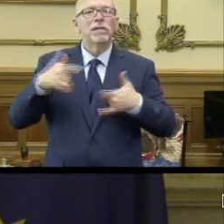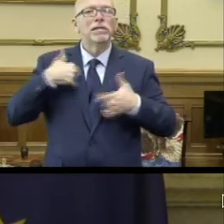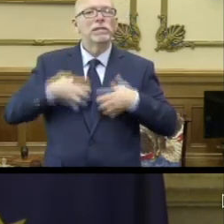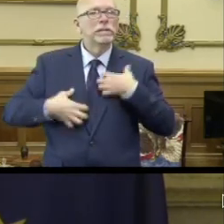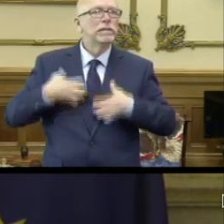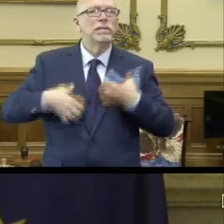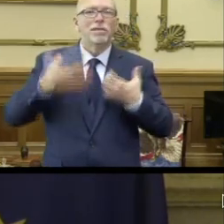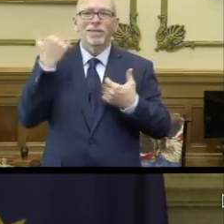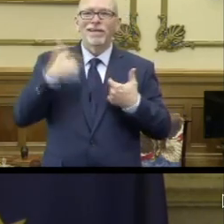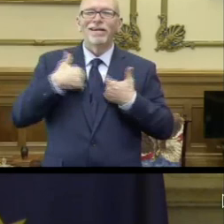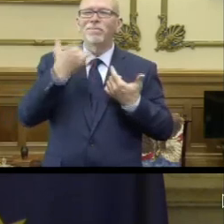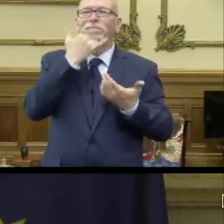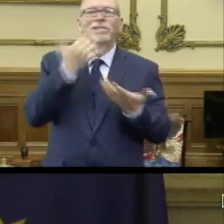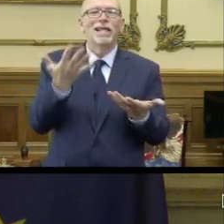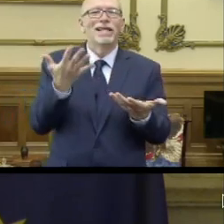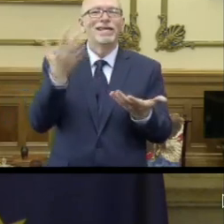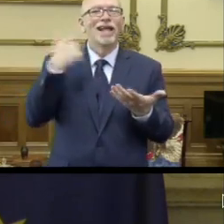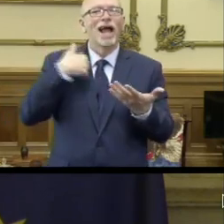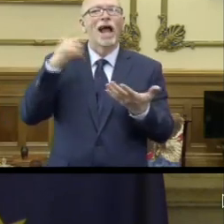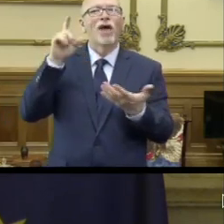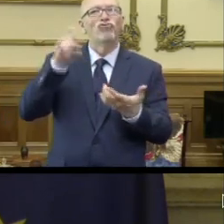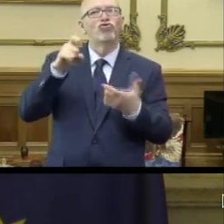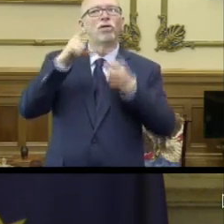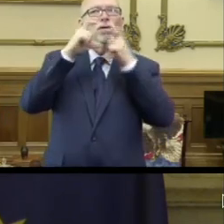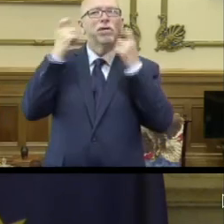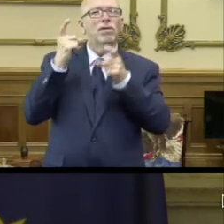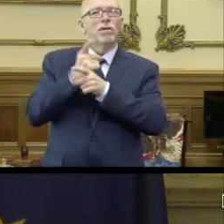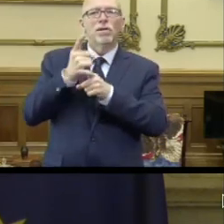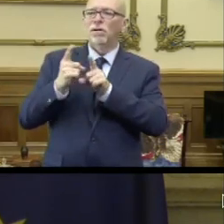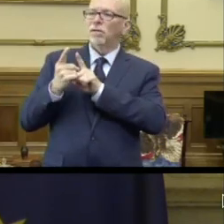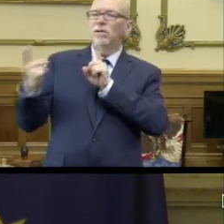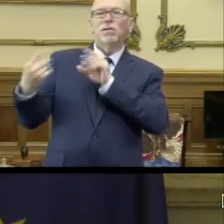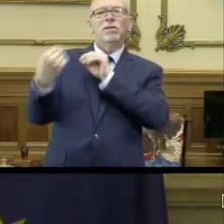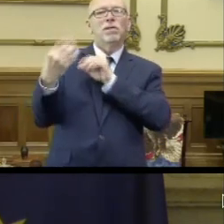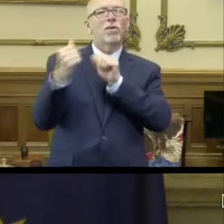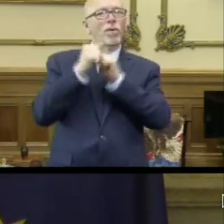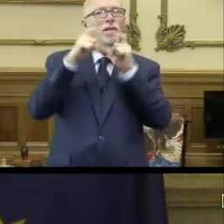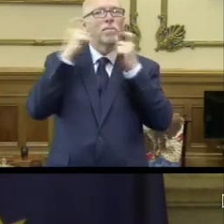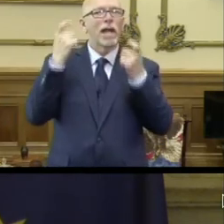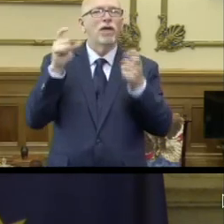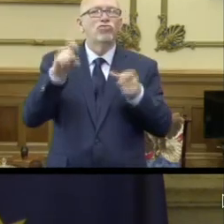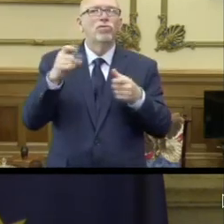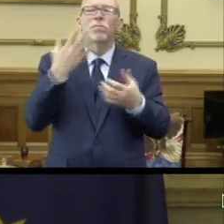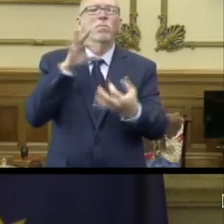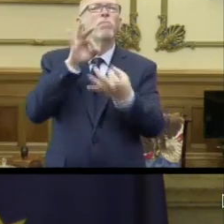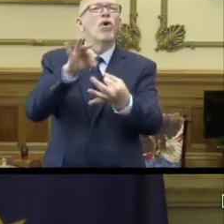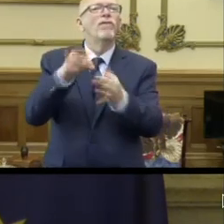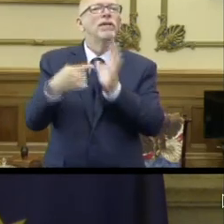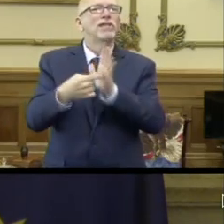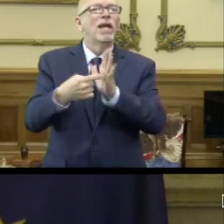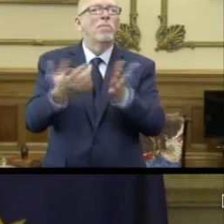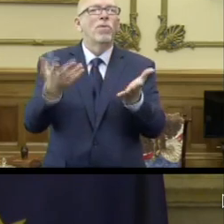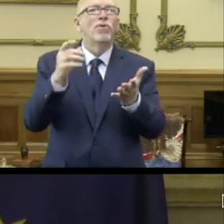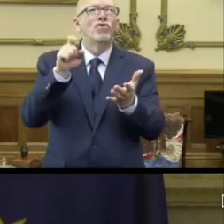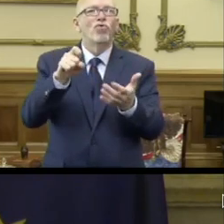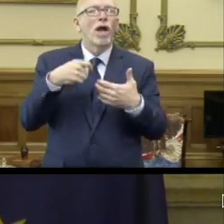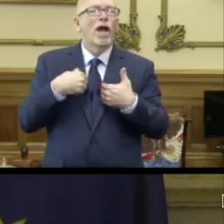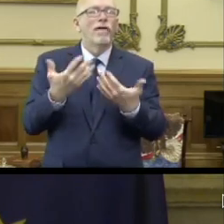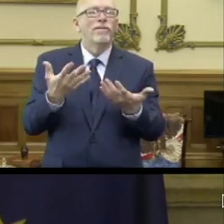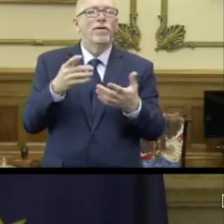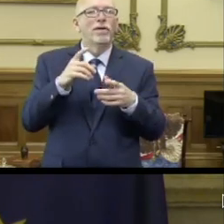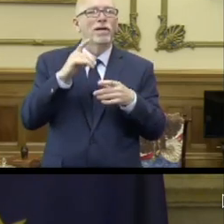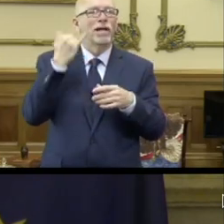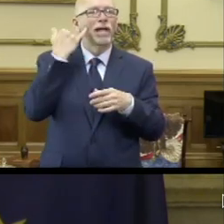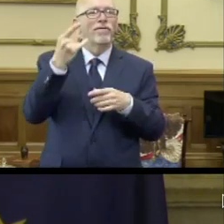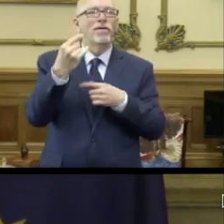opportunity to take that picture properly social distanced with a mask on. It would have been the exact photo that if you would have